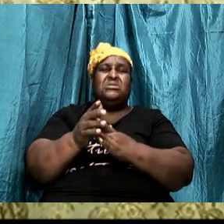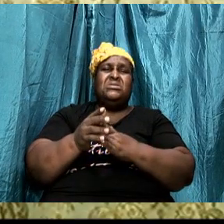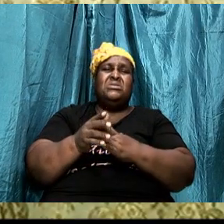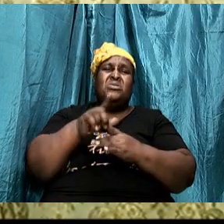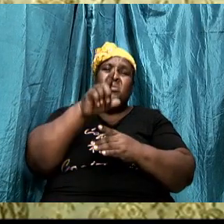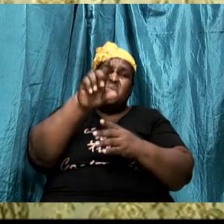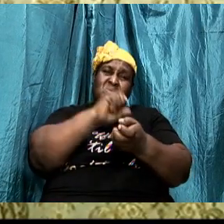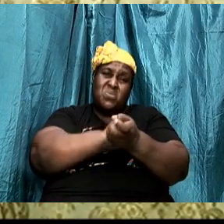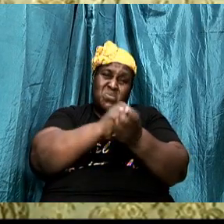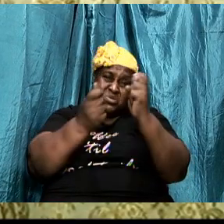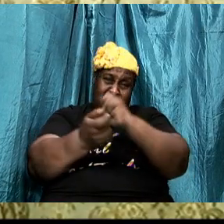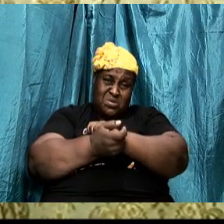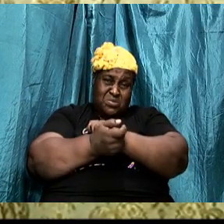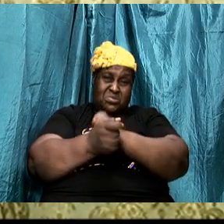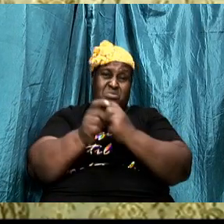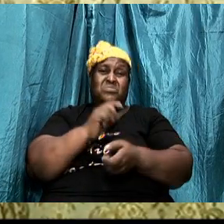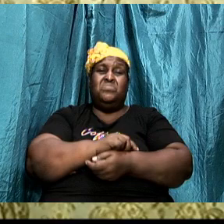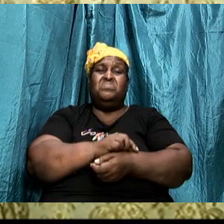changed